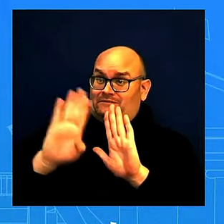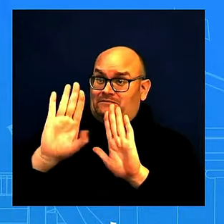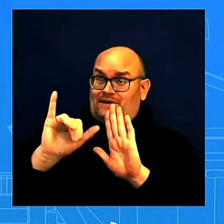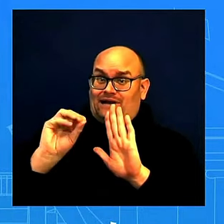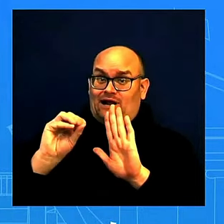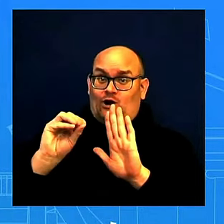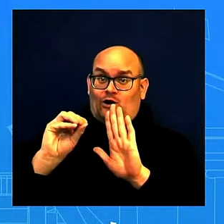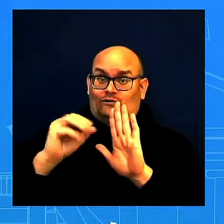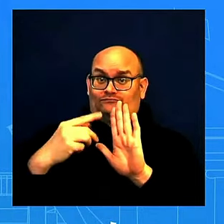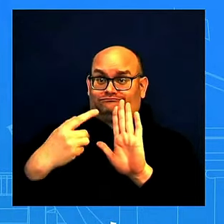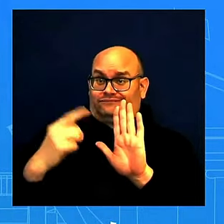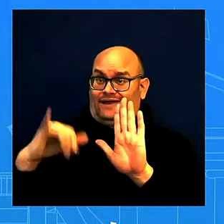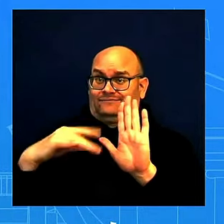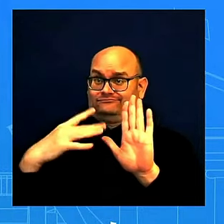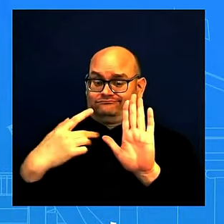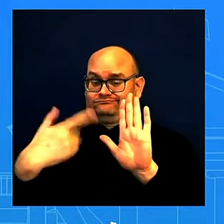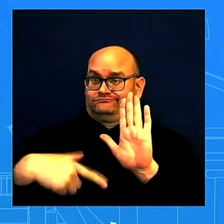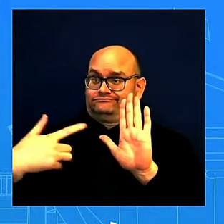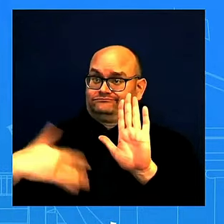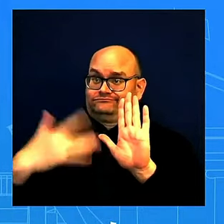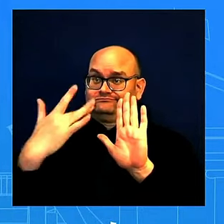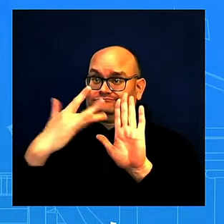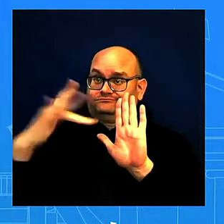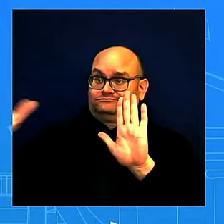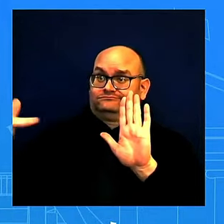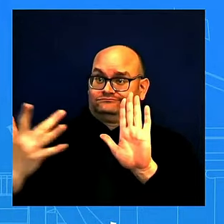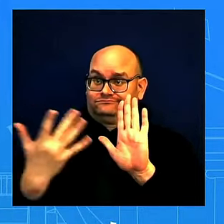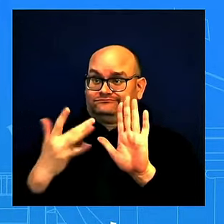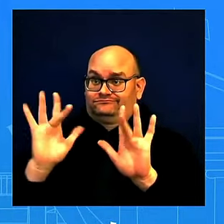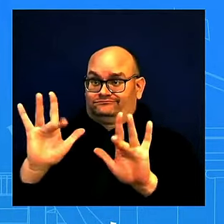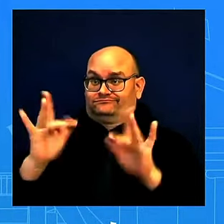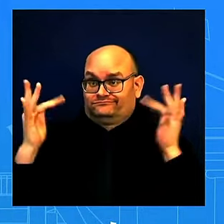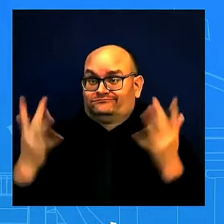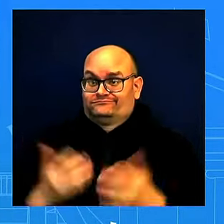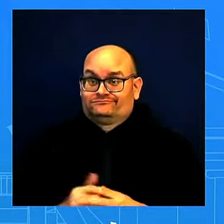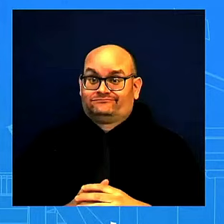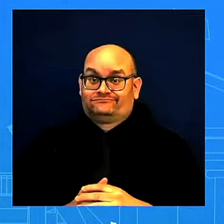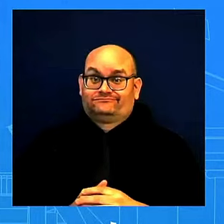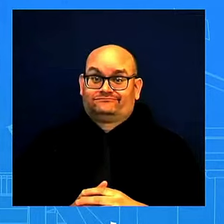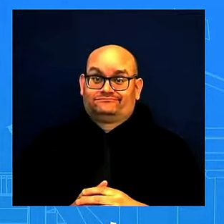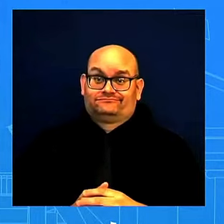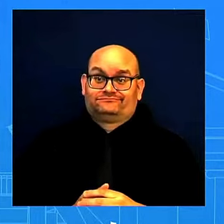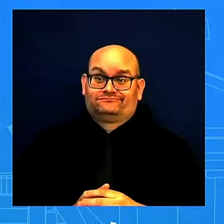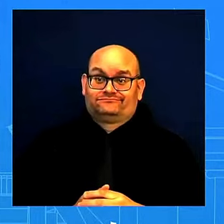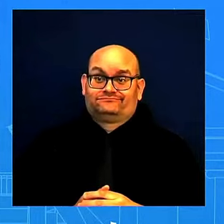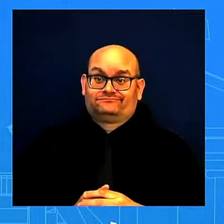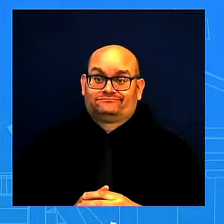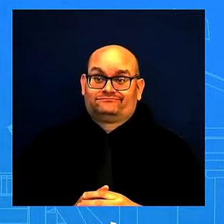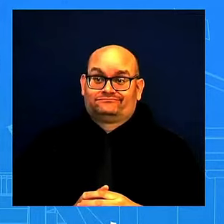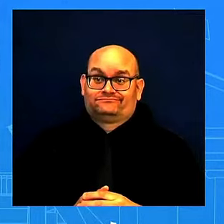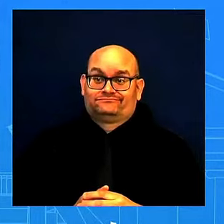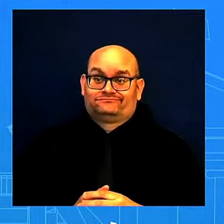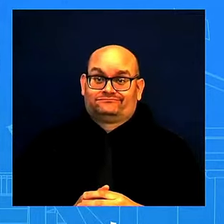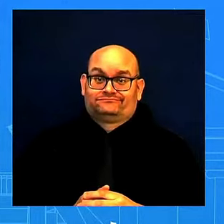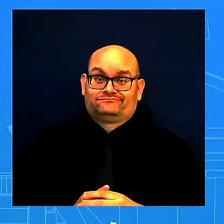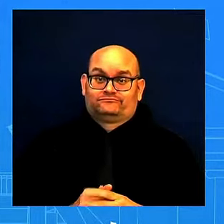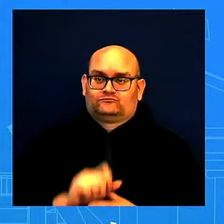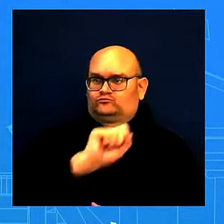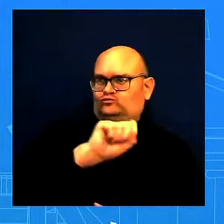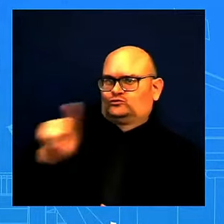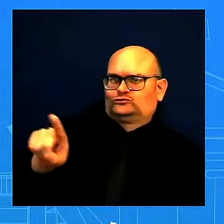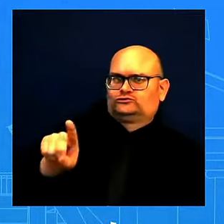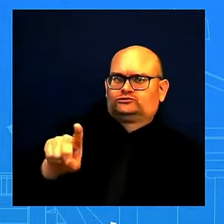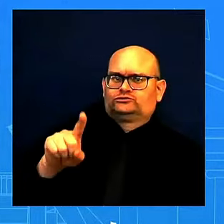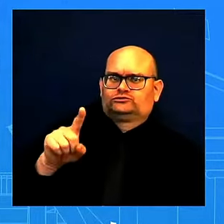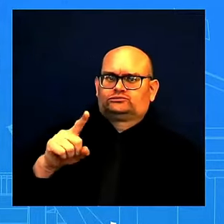record speaks for itself. And I'm just not going to say anything beyond that. On Israel and Hamas and ceasefire negotiations, the